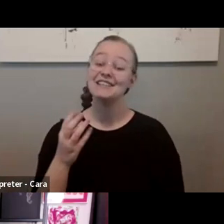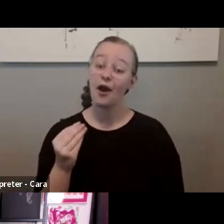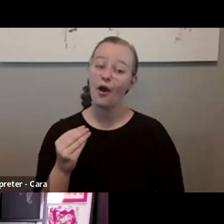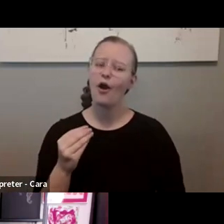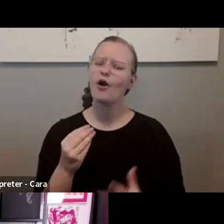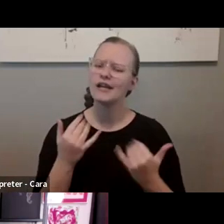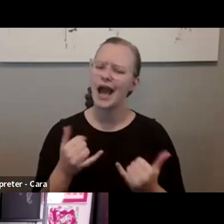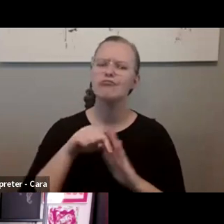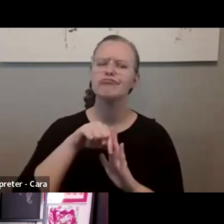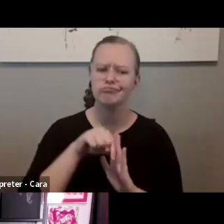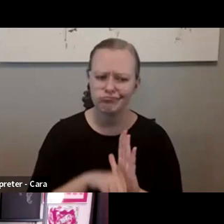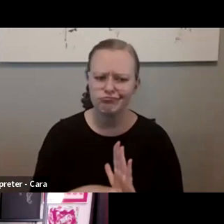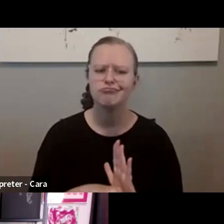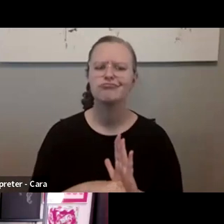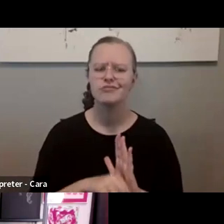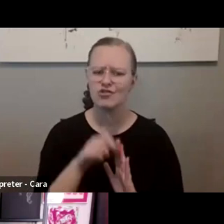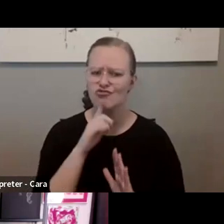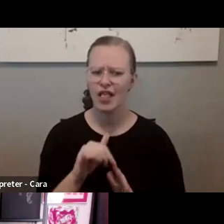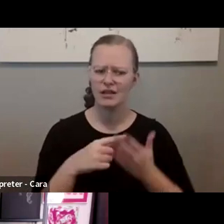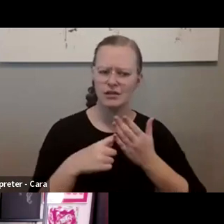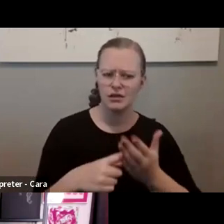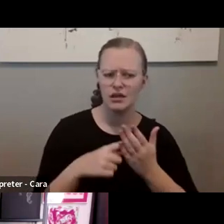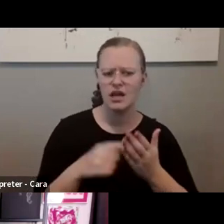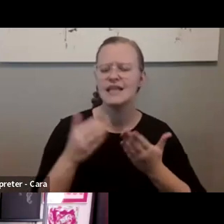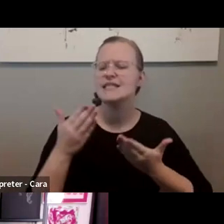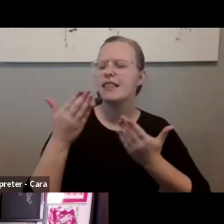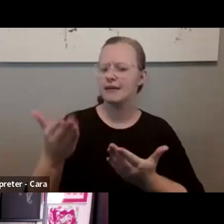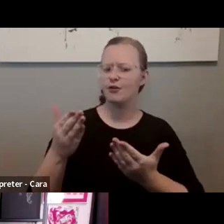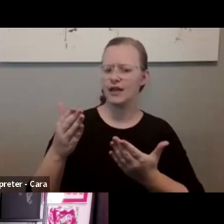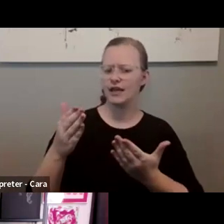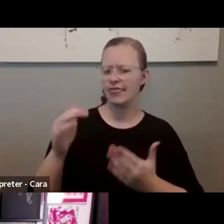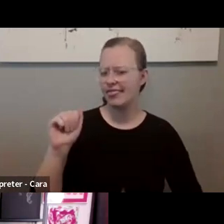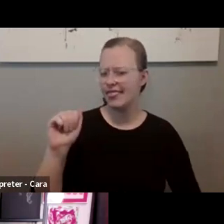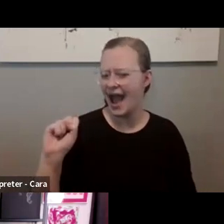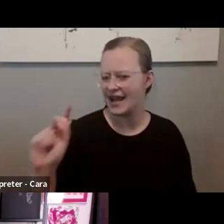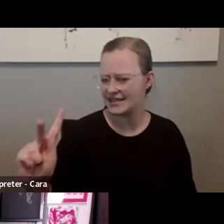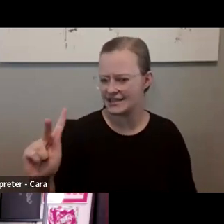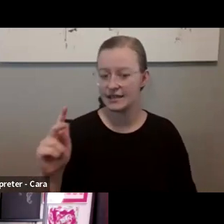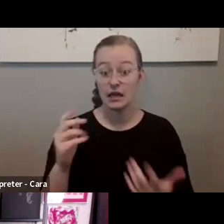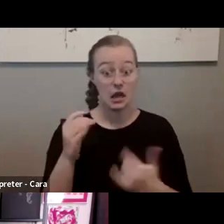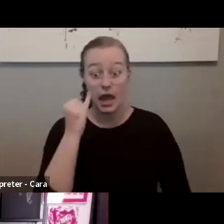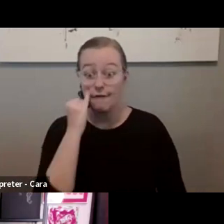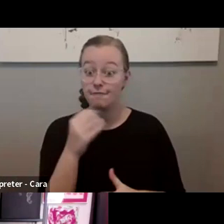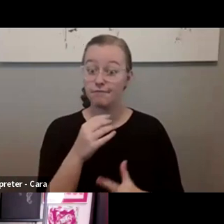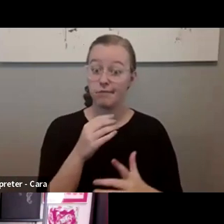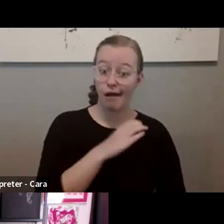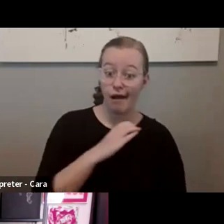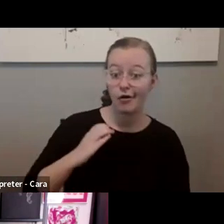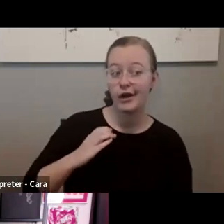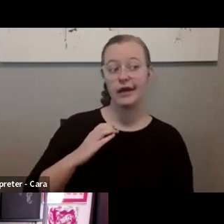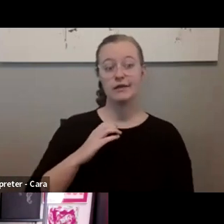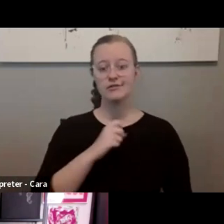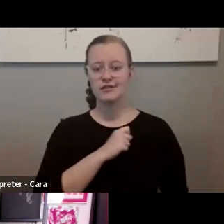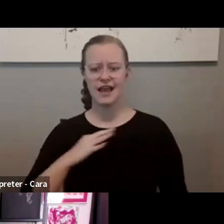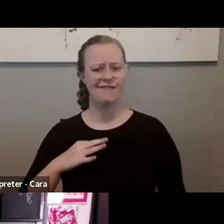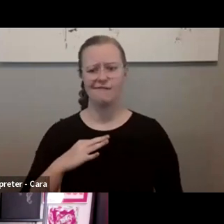deeper and talk about like delivering the ask, especially if maybe the member of Congress or the staffer is less